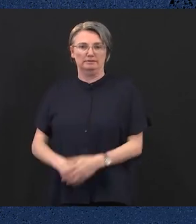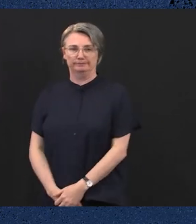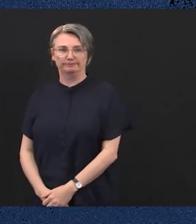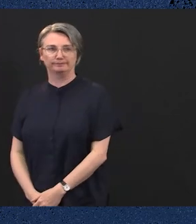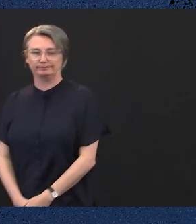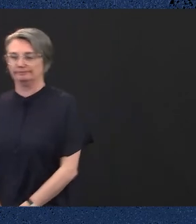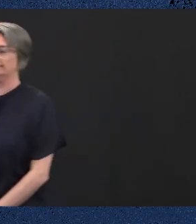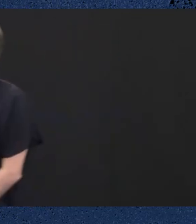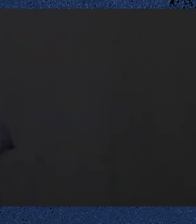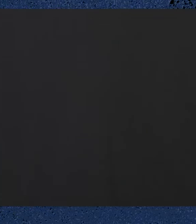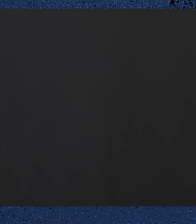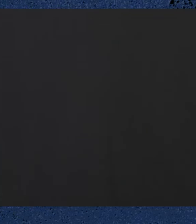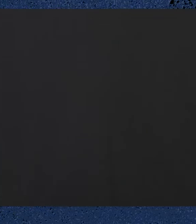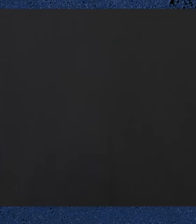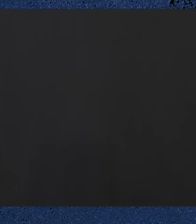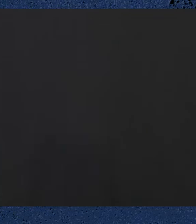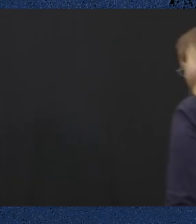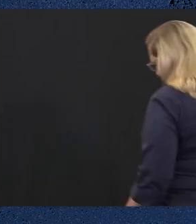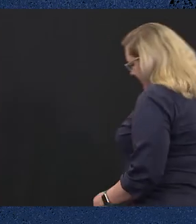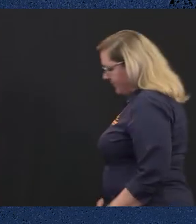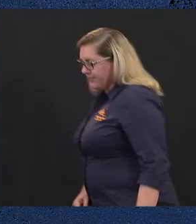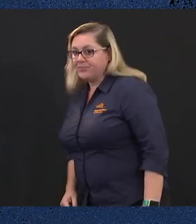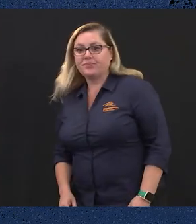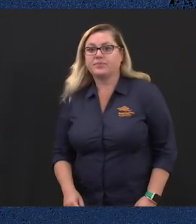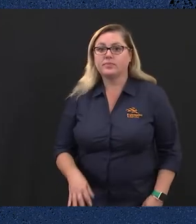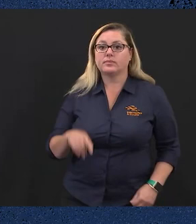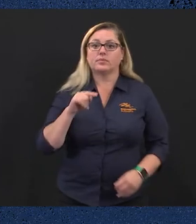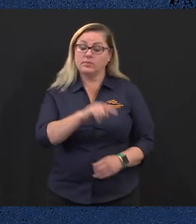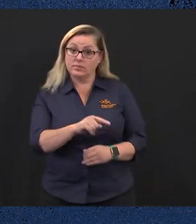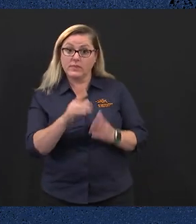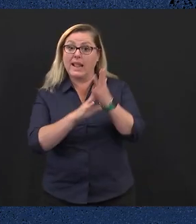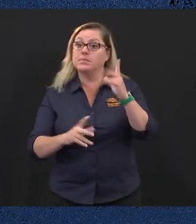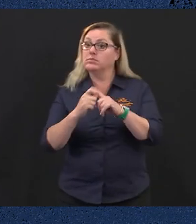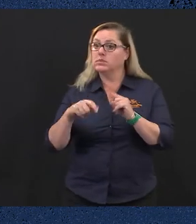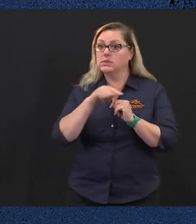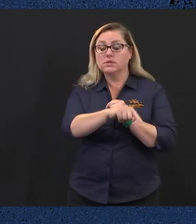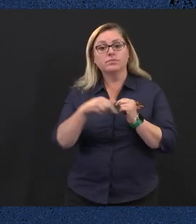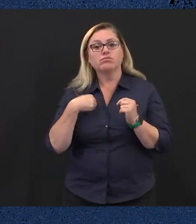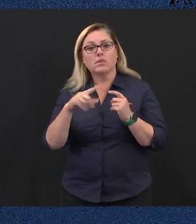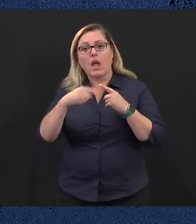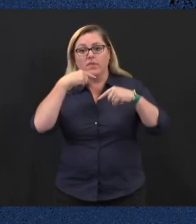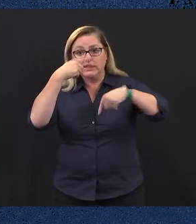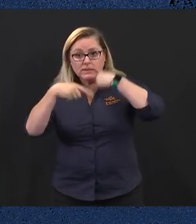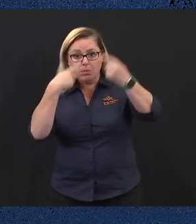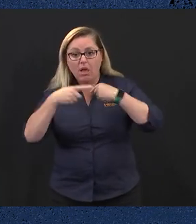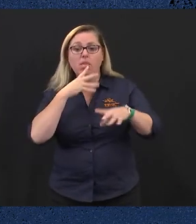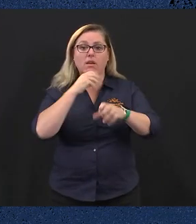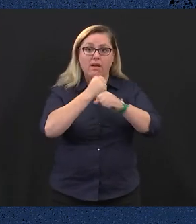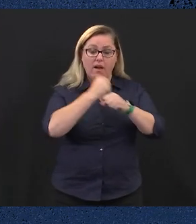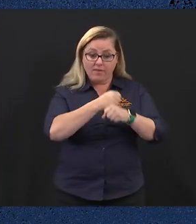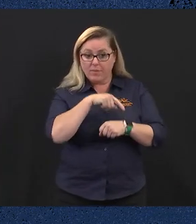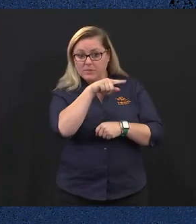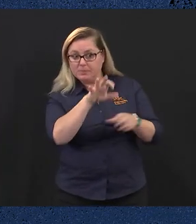Honourable Members, I have outlined for you the Governor's program for this parliament. It's a positive plan that demonstrates the